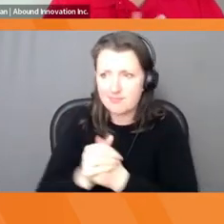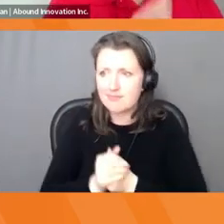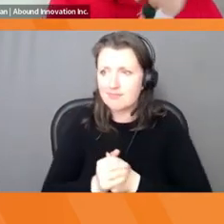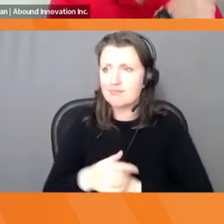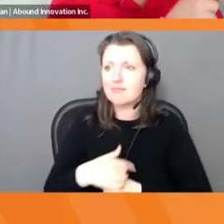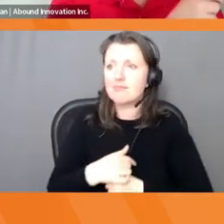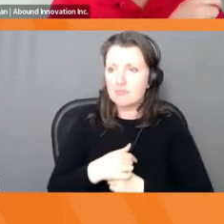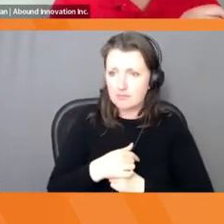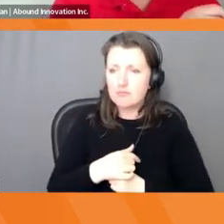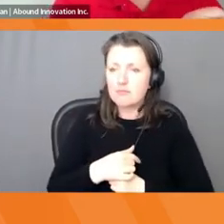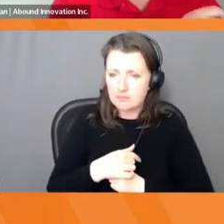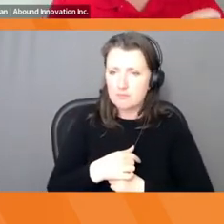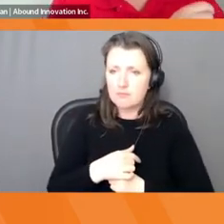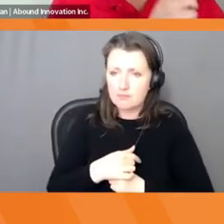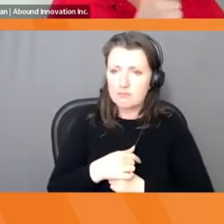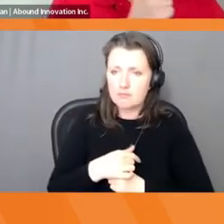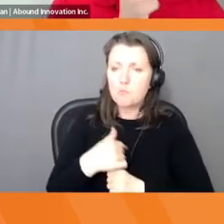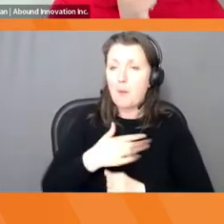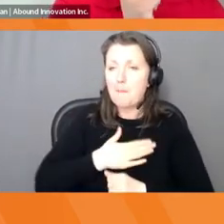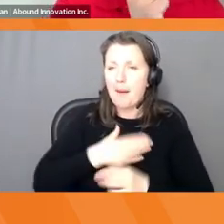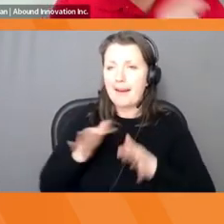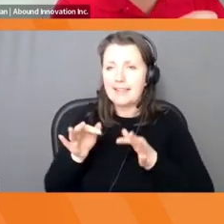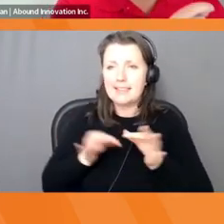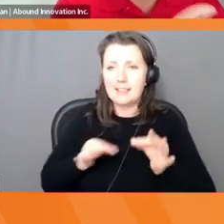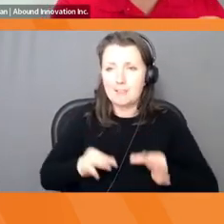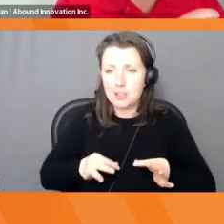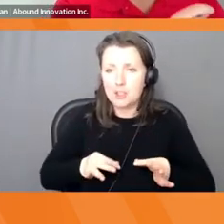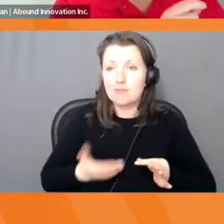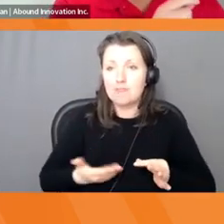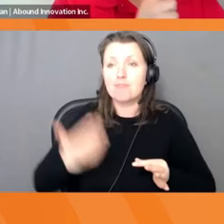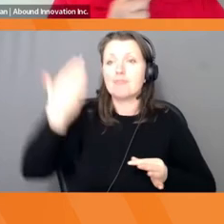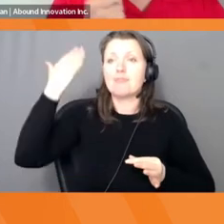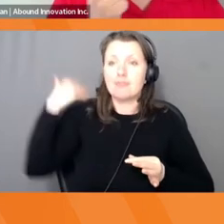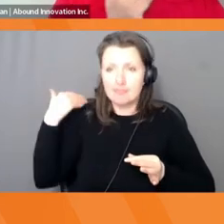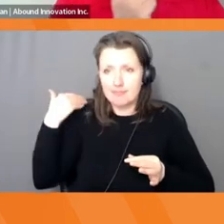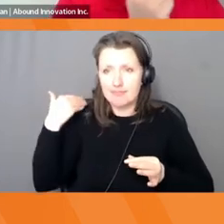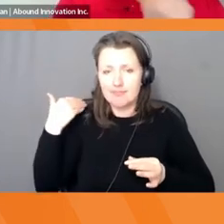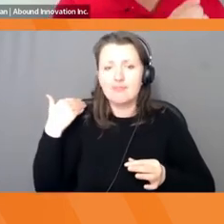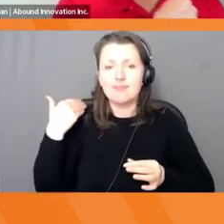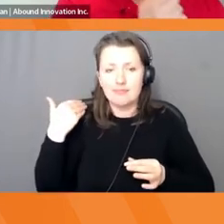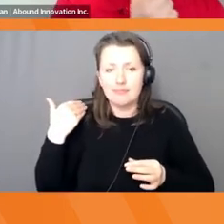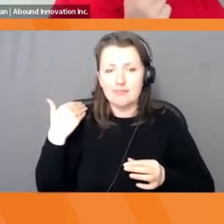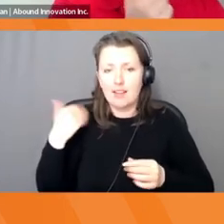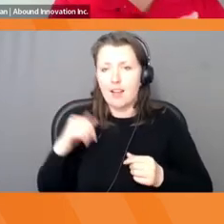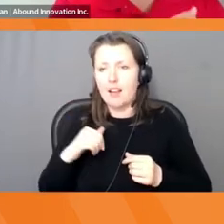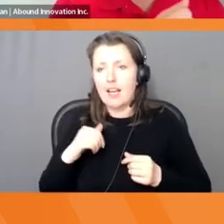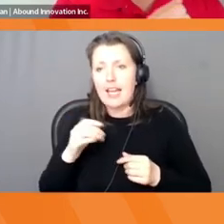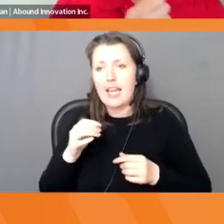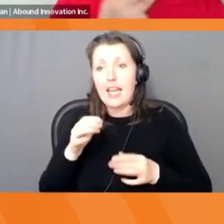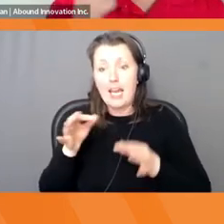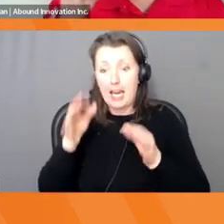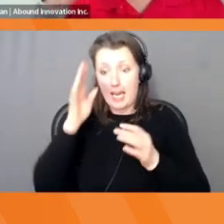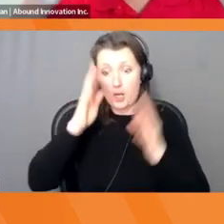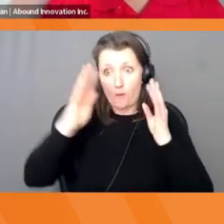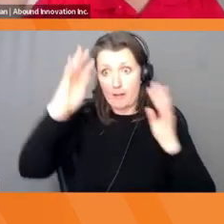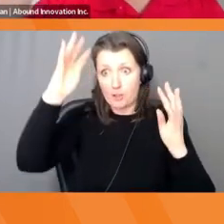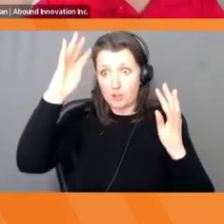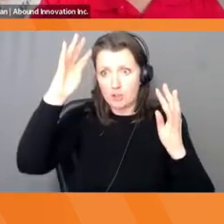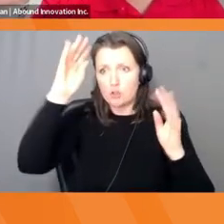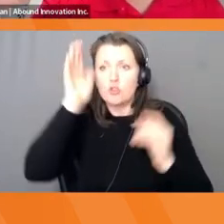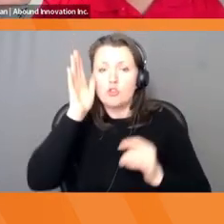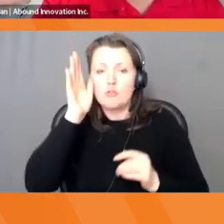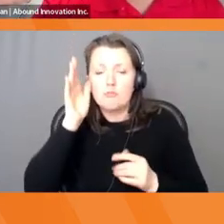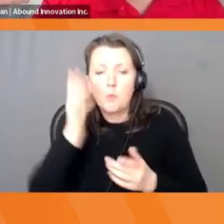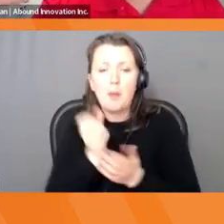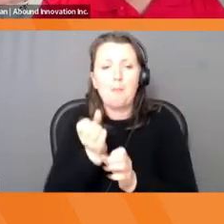So if you go back to the definition that I offered, innovation is creating a new future. This is what innovators do, right? They're able to see